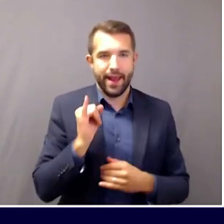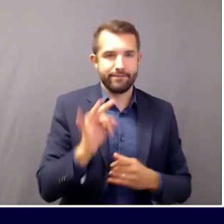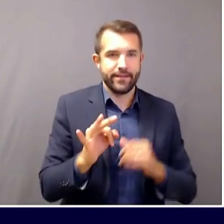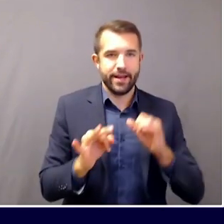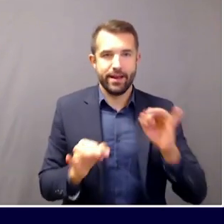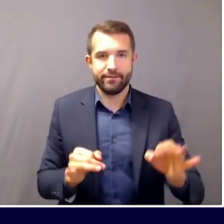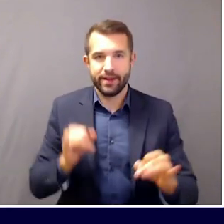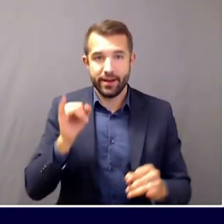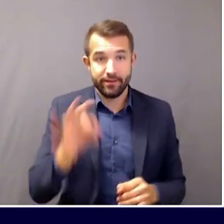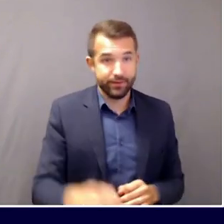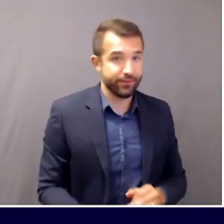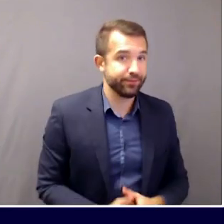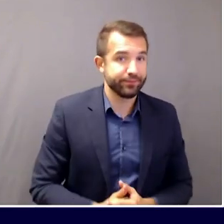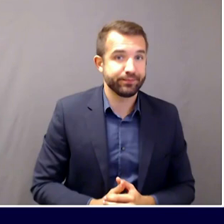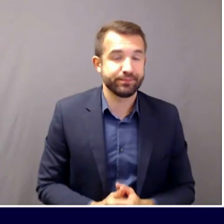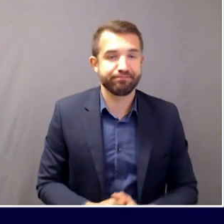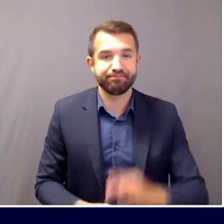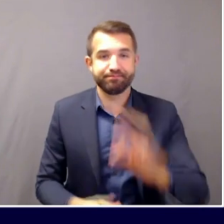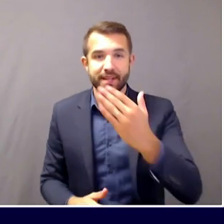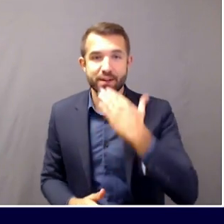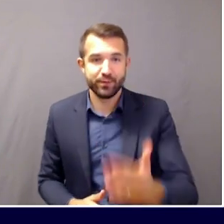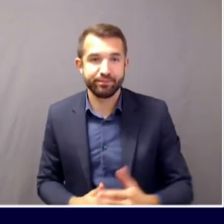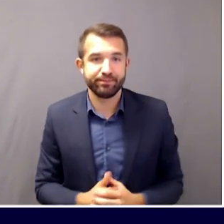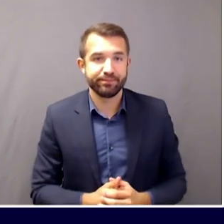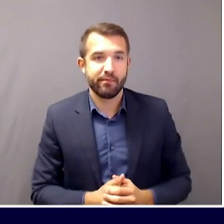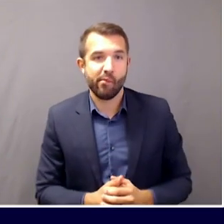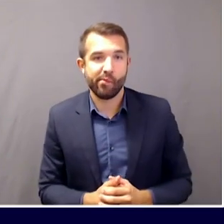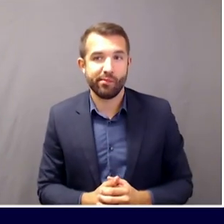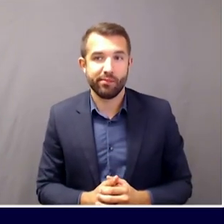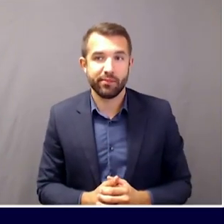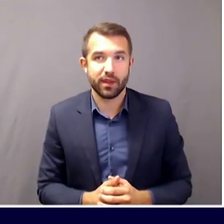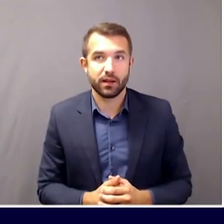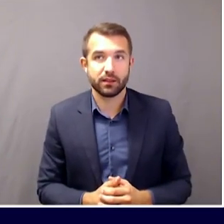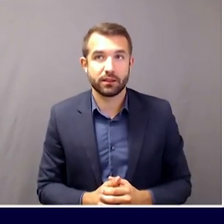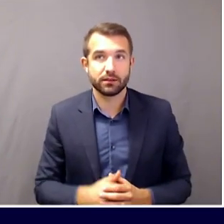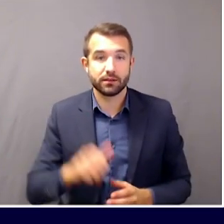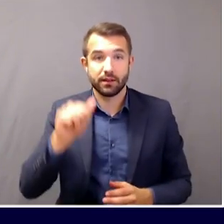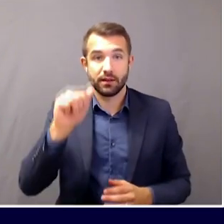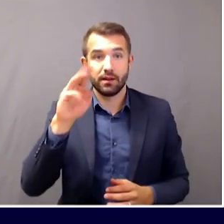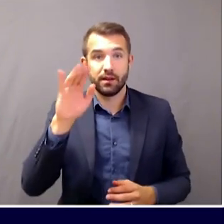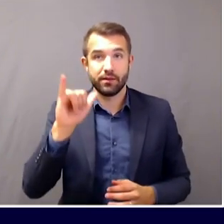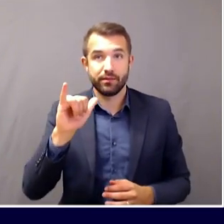Thank you. I'm going to turn now to Amy Brown, WERU.